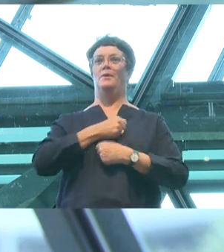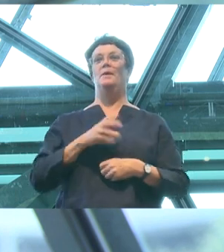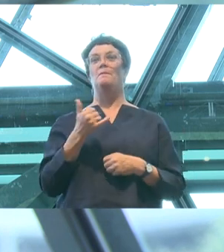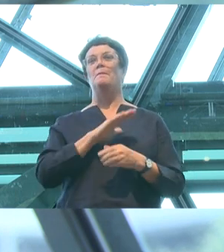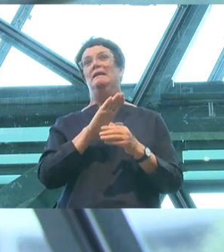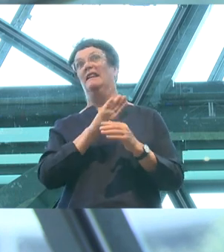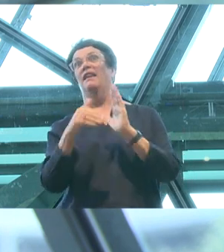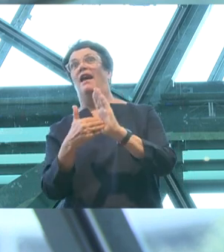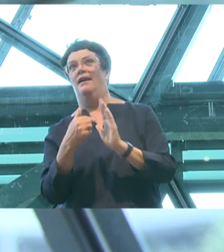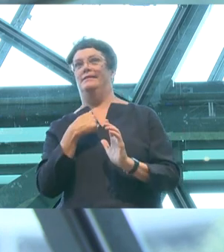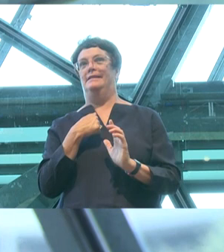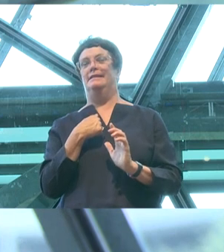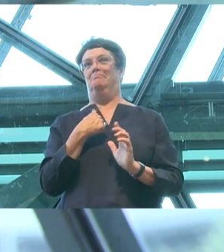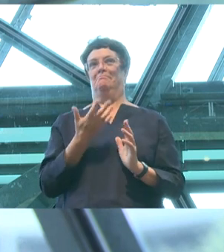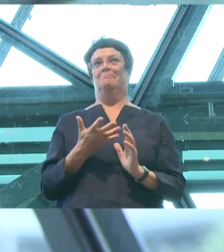oration.